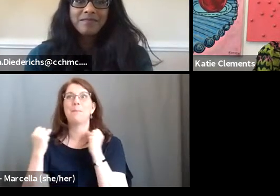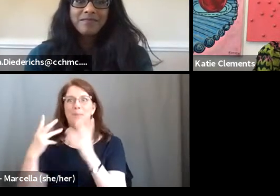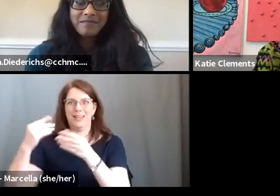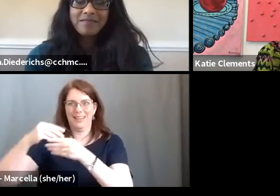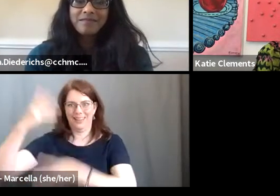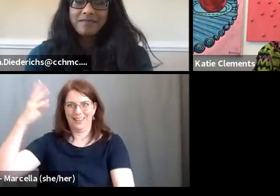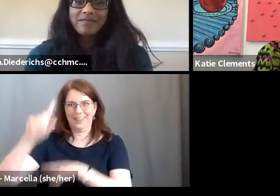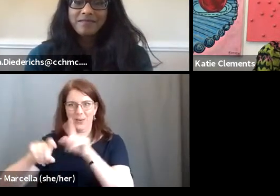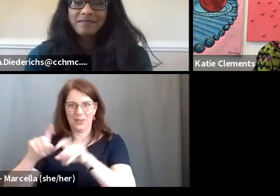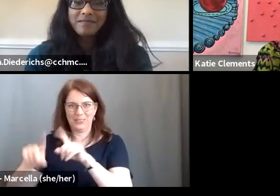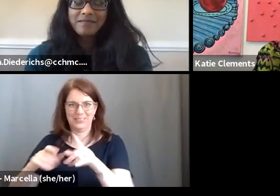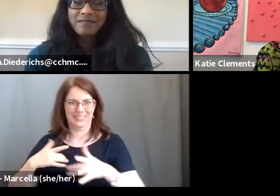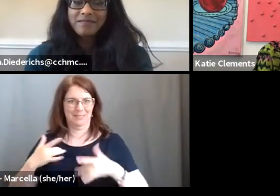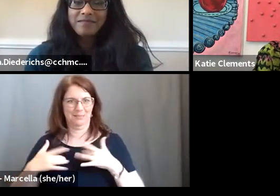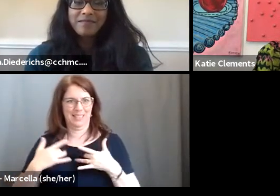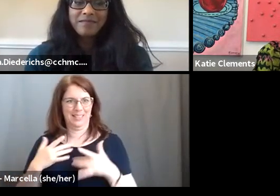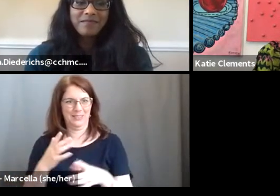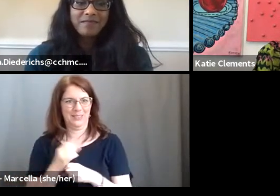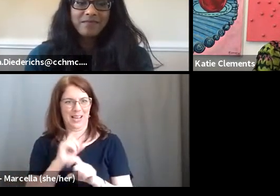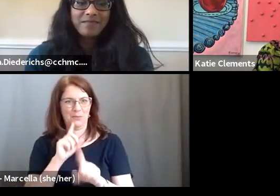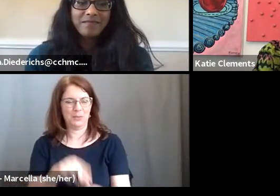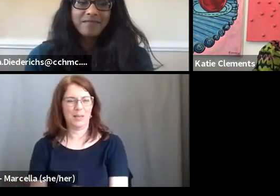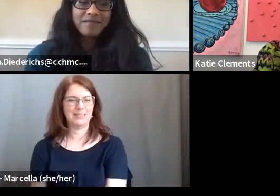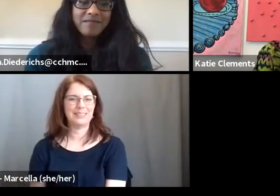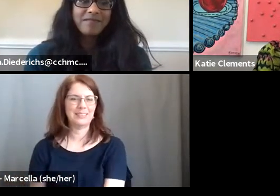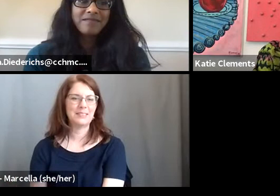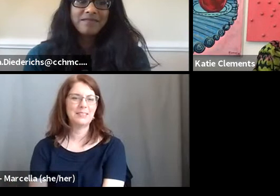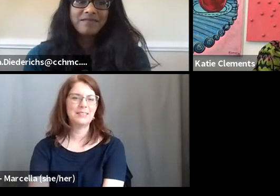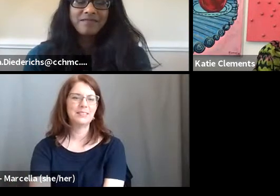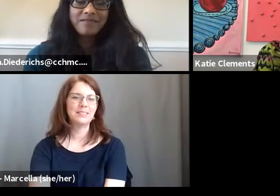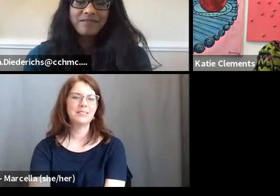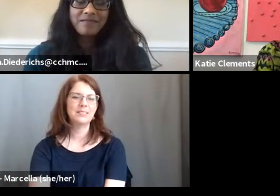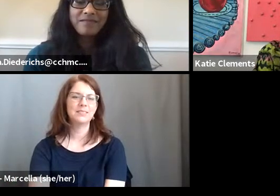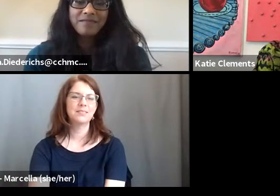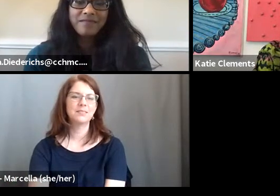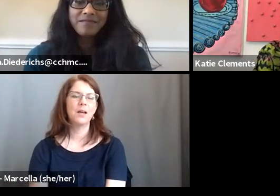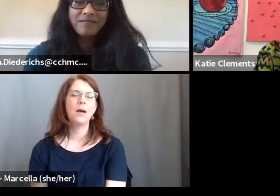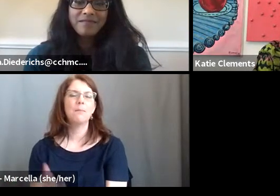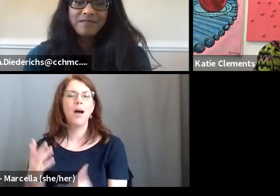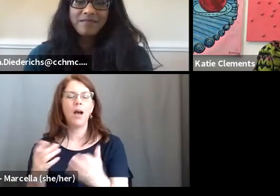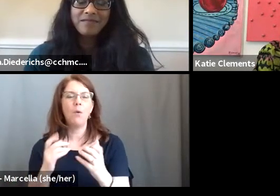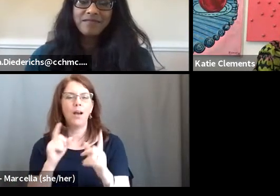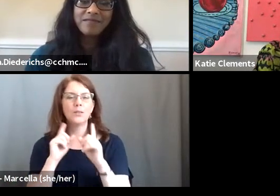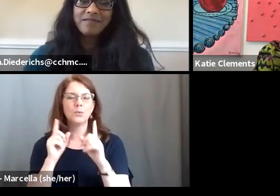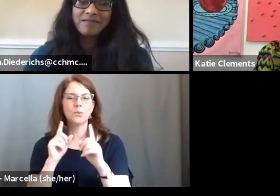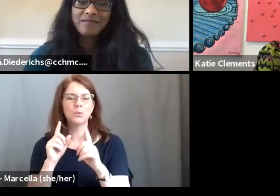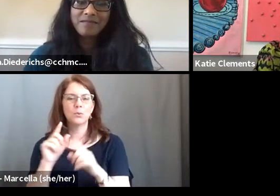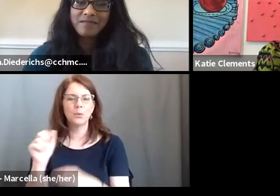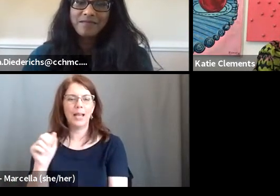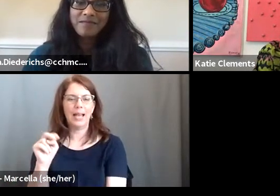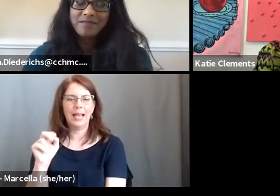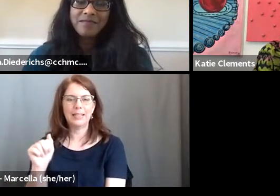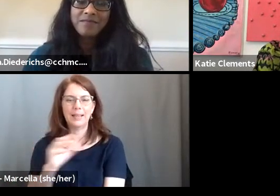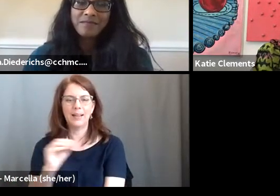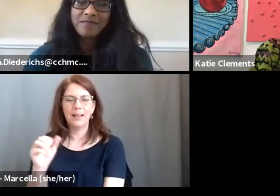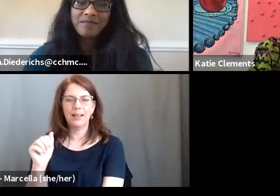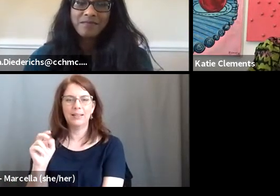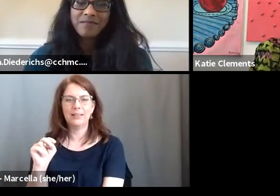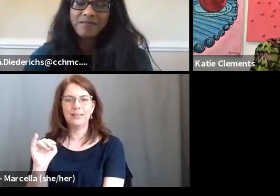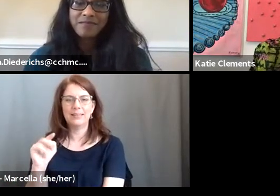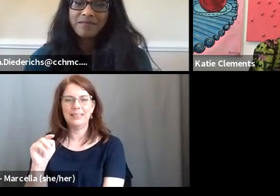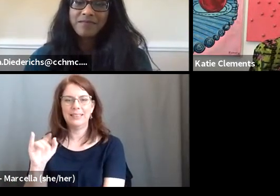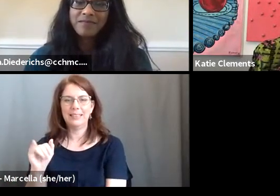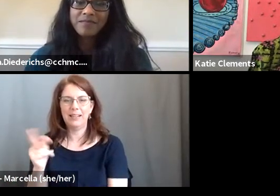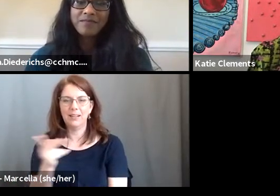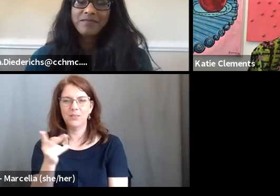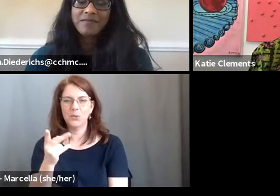in there. So excited to get your responses. Um, but I wanted to touch on something that Anna and Anita, you kind of already brought up